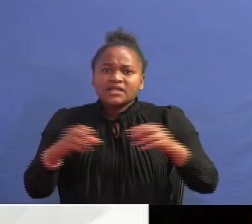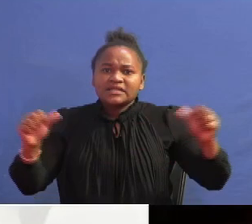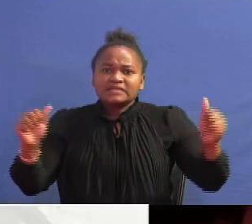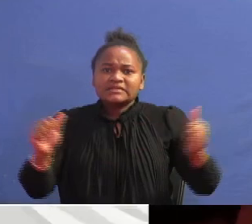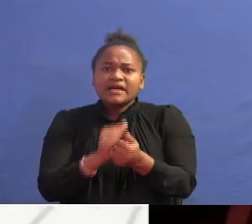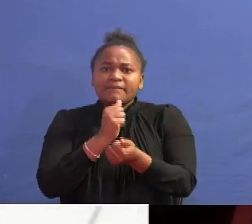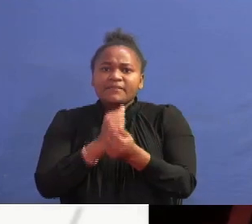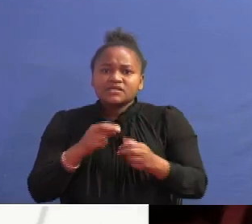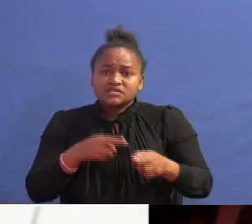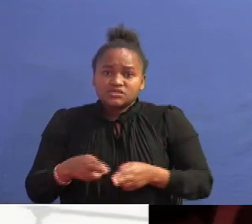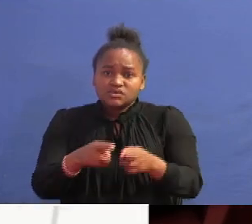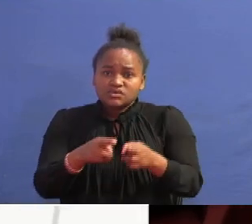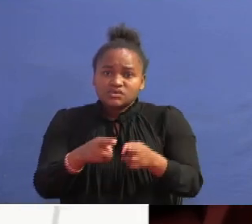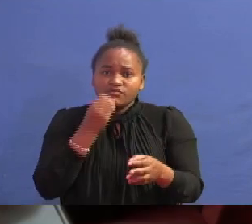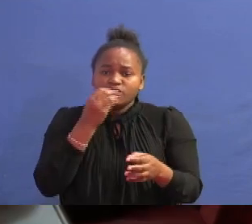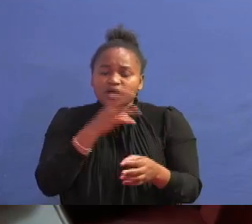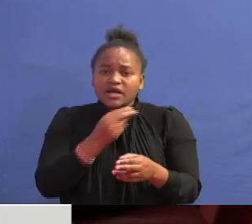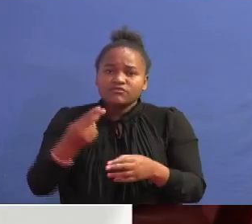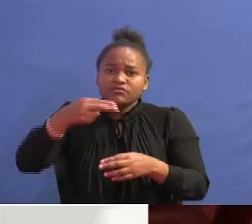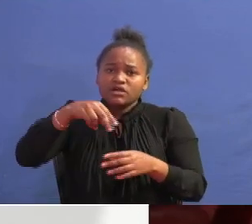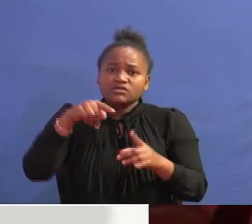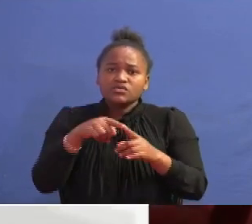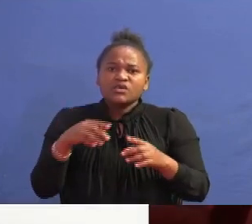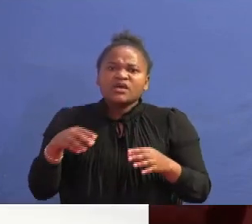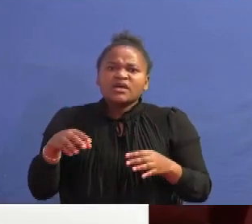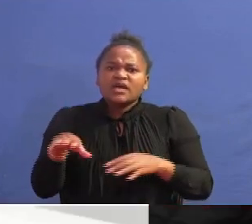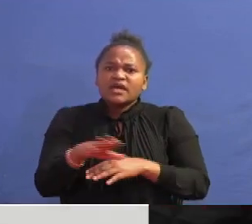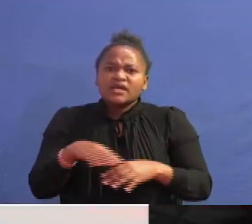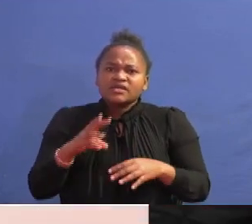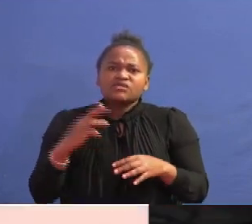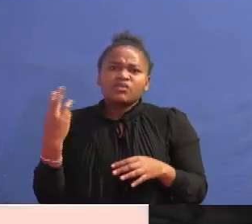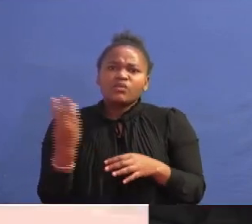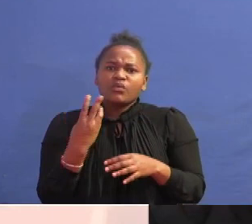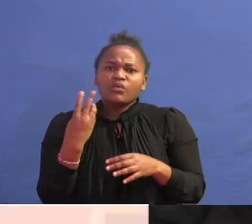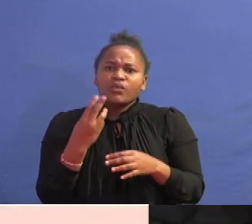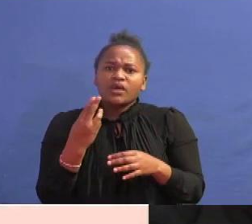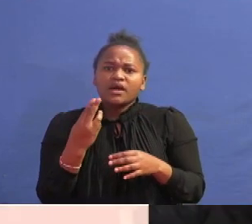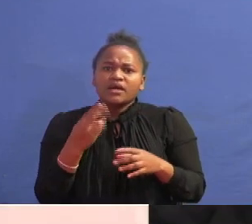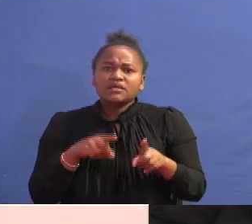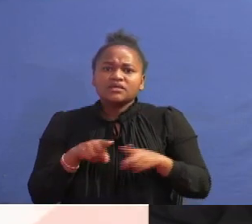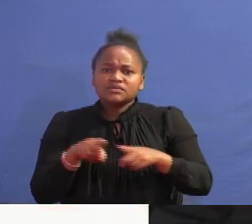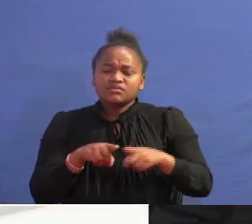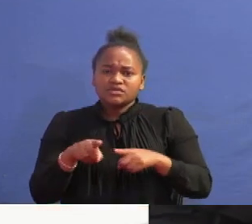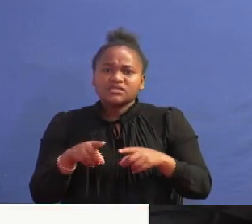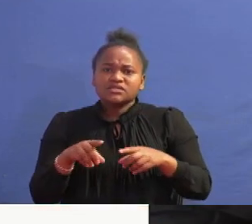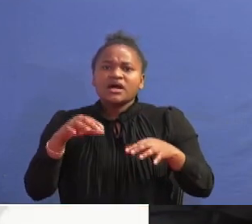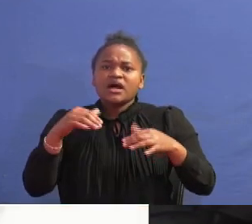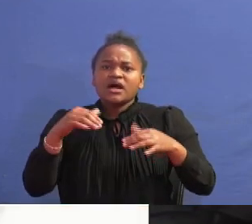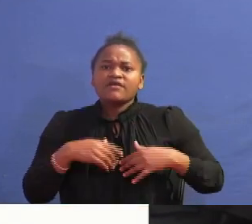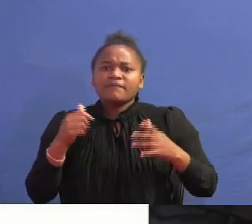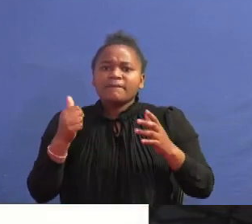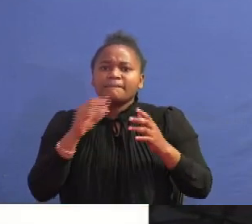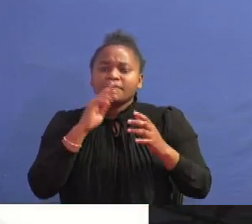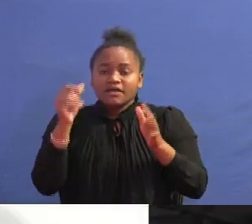such as medicines, food, and fuel to areas where transport has been disconnected by raging floods. President Ruto has also